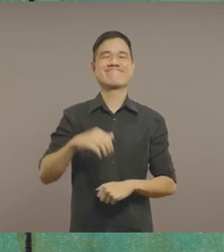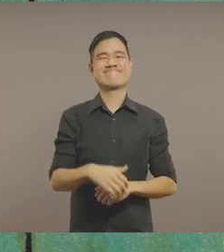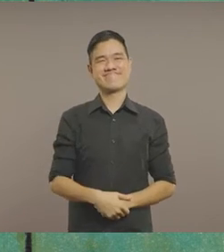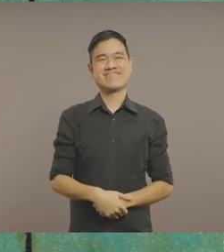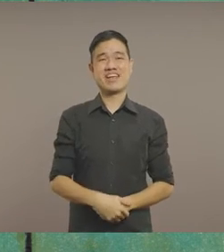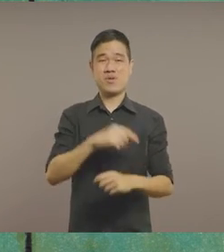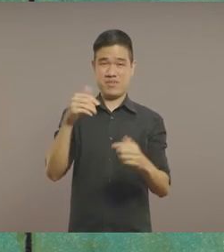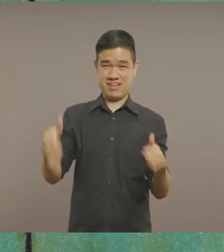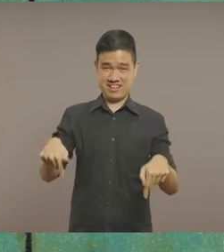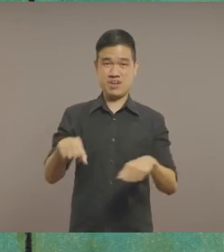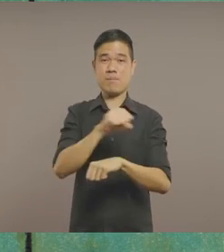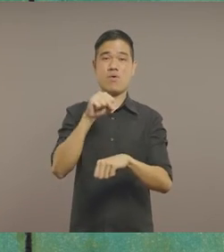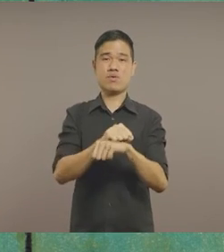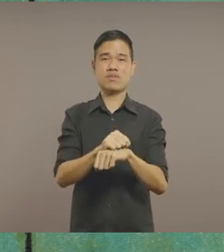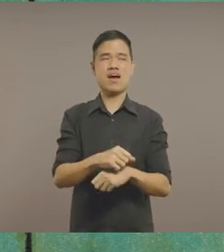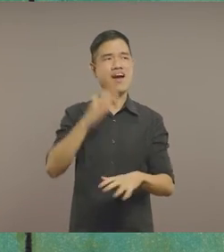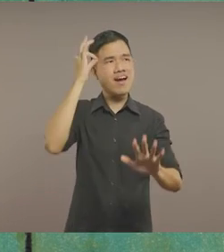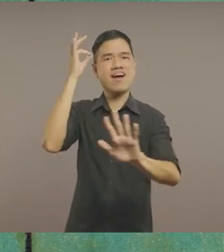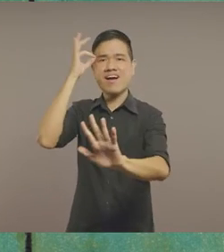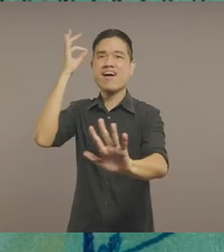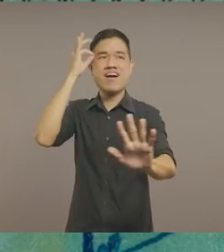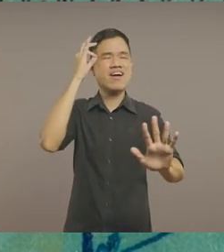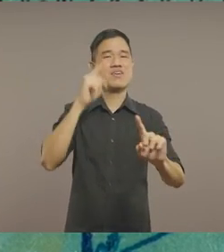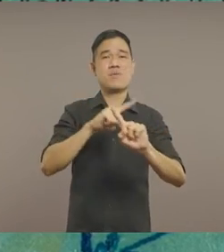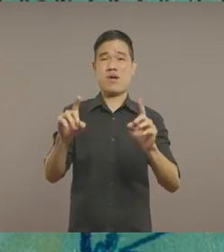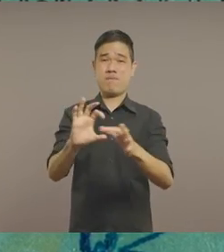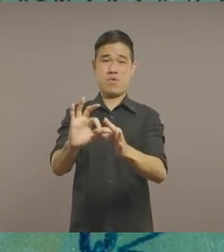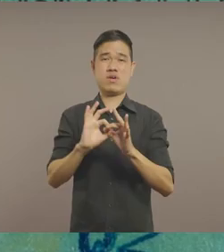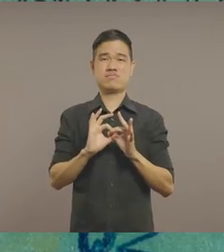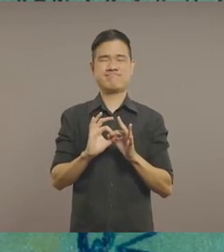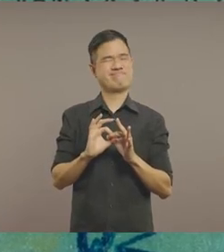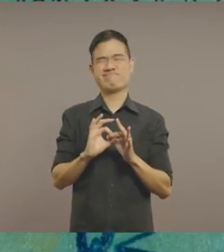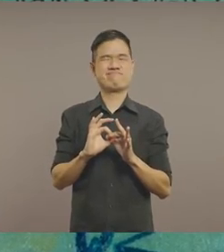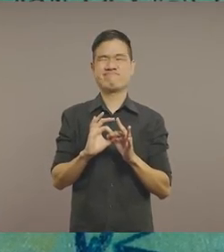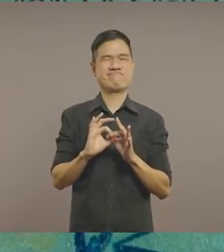I struggle to reconcile a sense of familiarity with a lack of a sense of belonging.